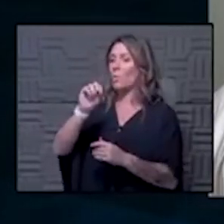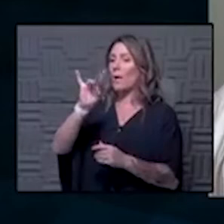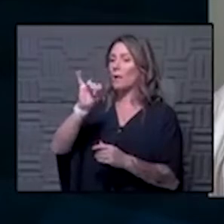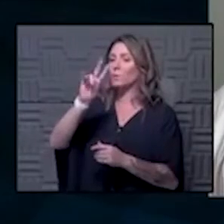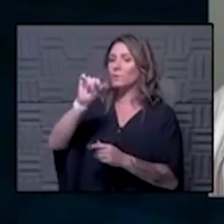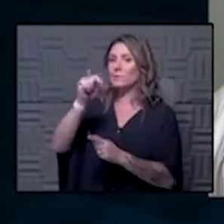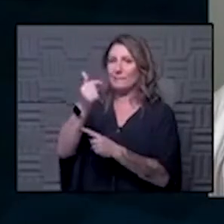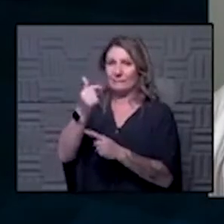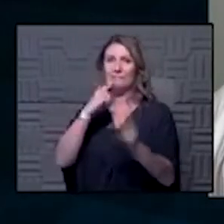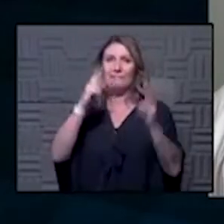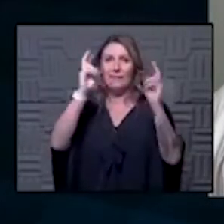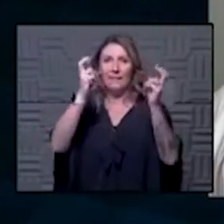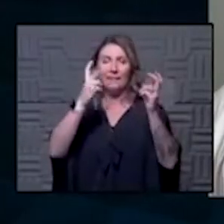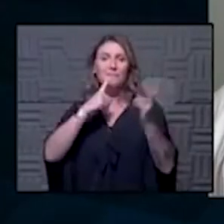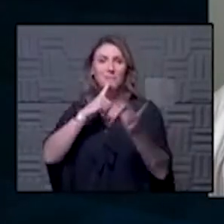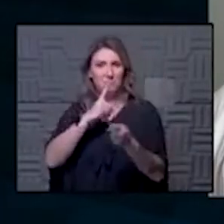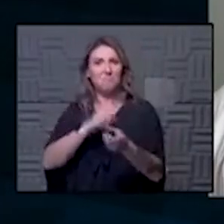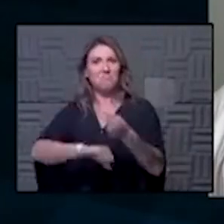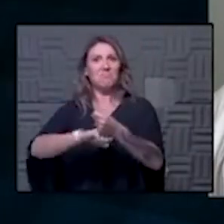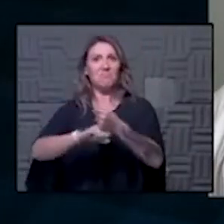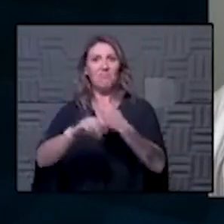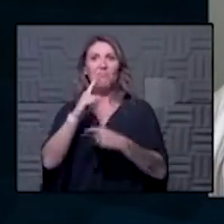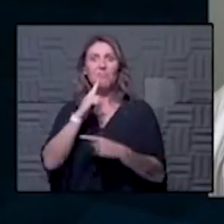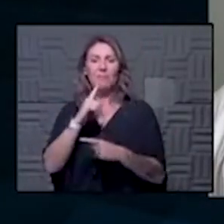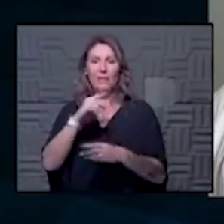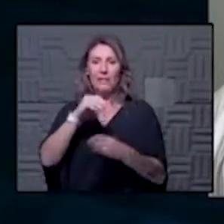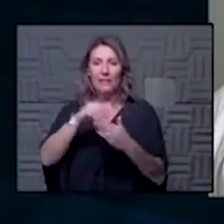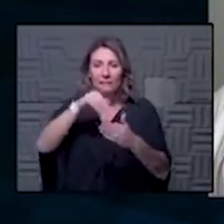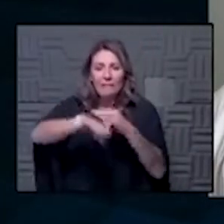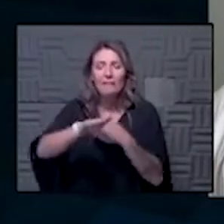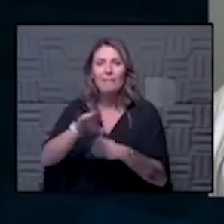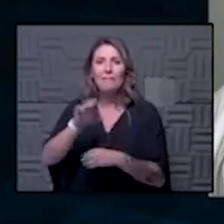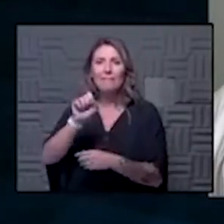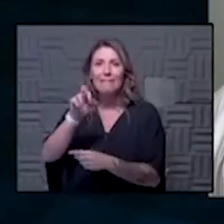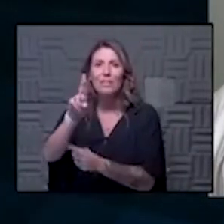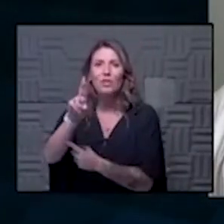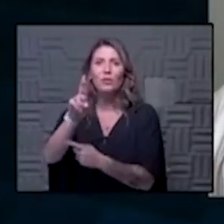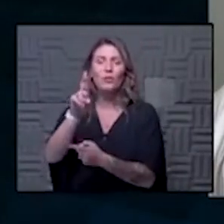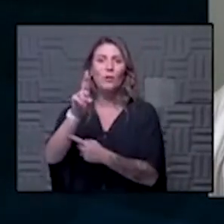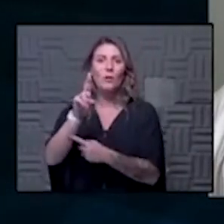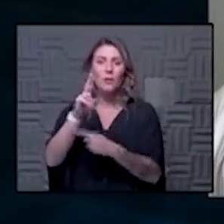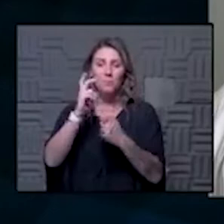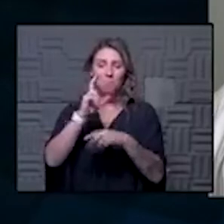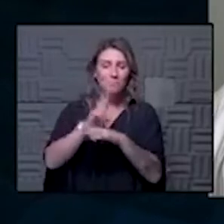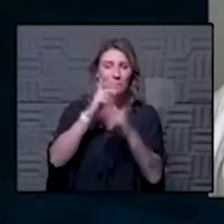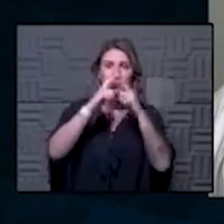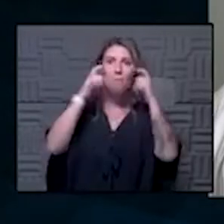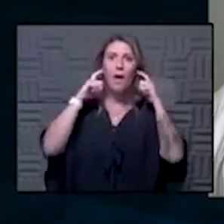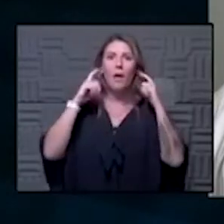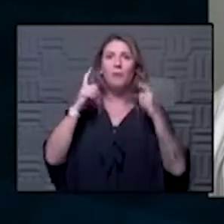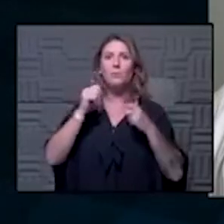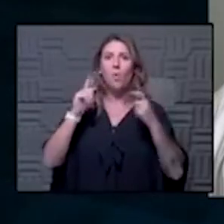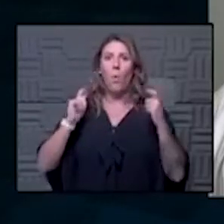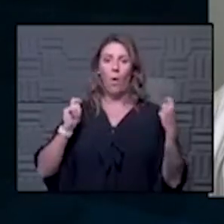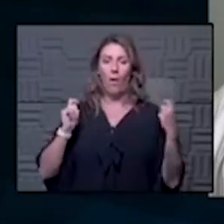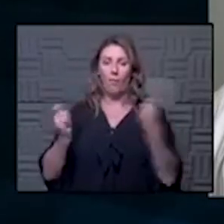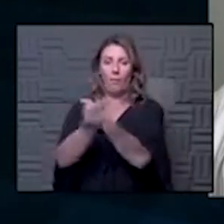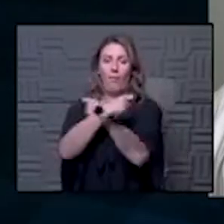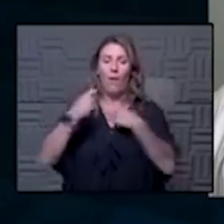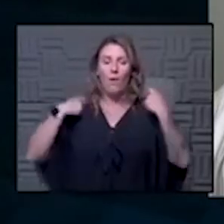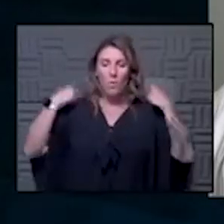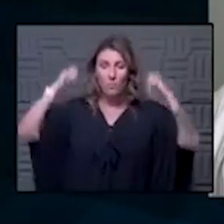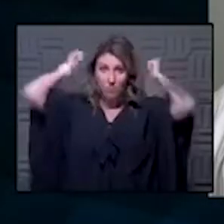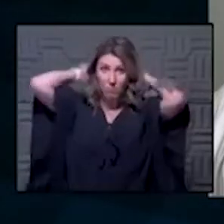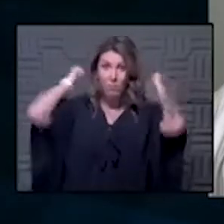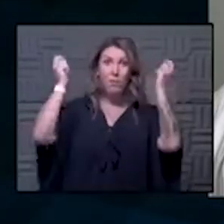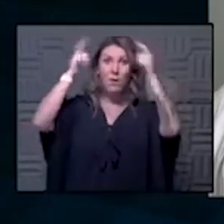credibility in our system if I walk into an emergency department uh mask up or gown up a shield up and walk